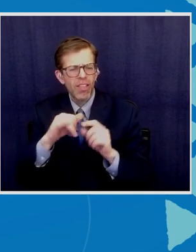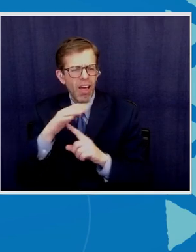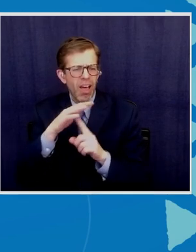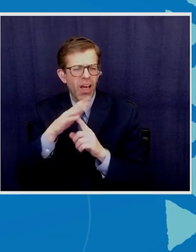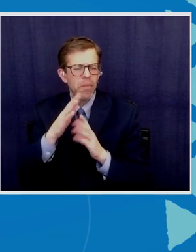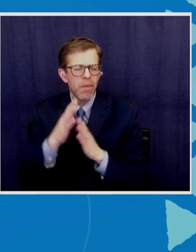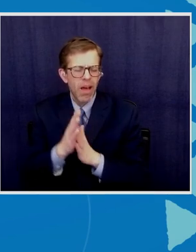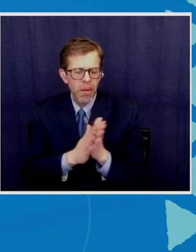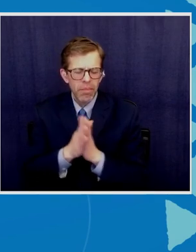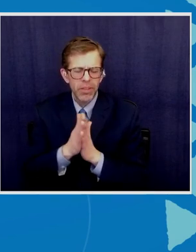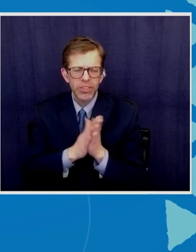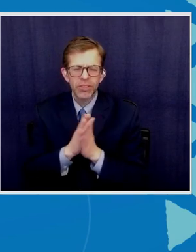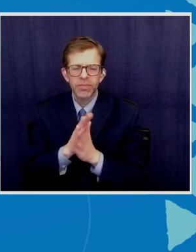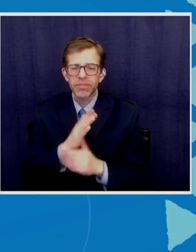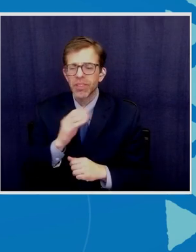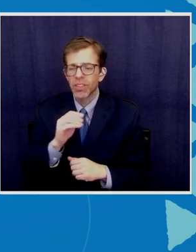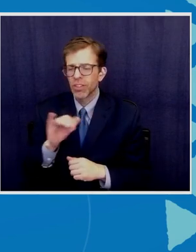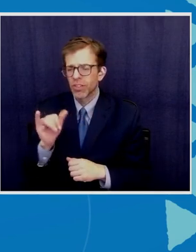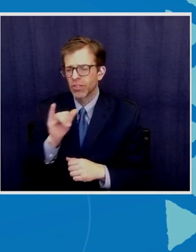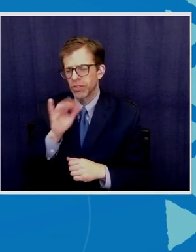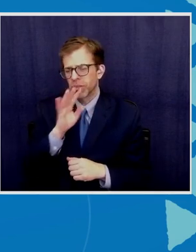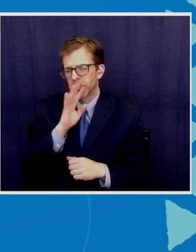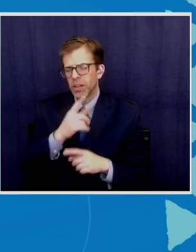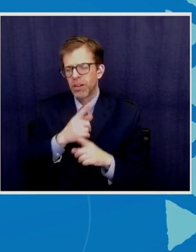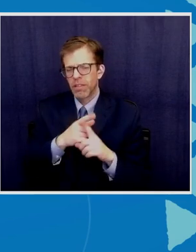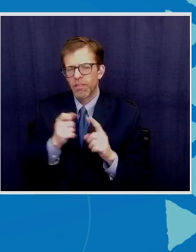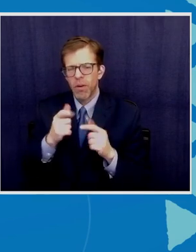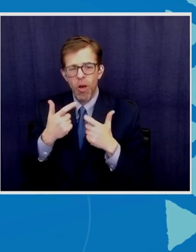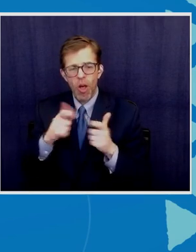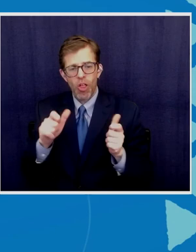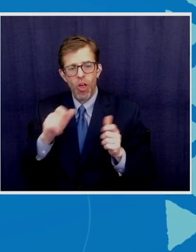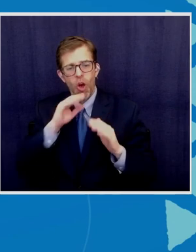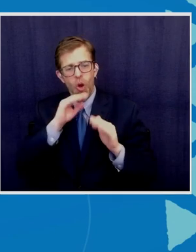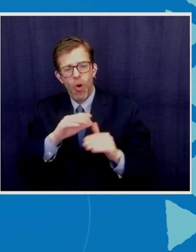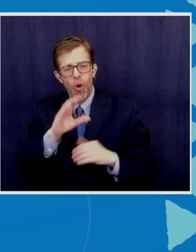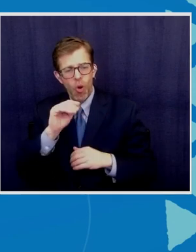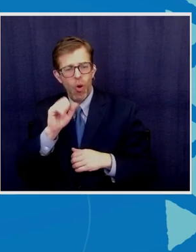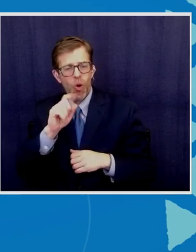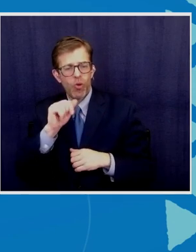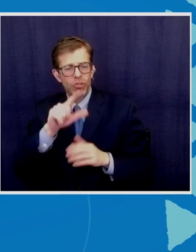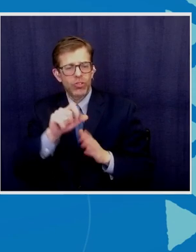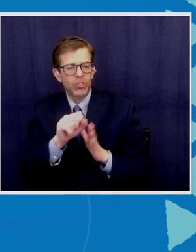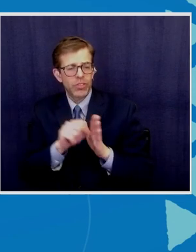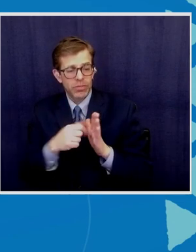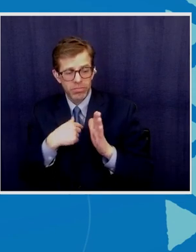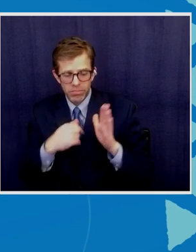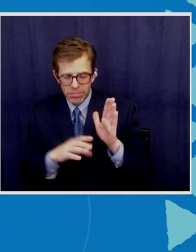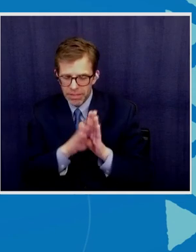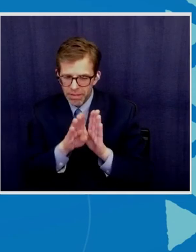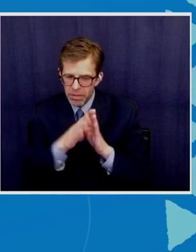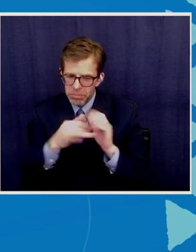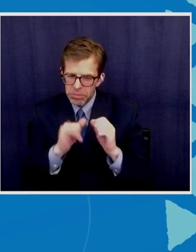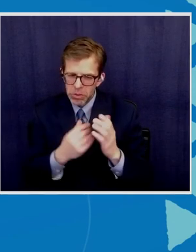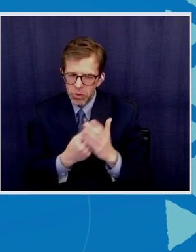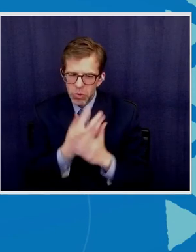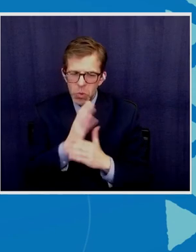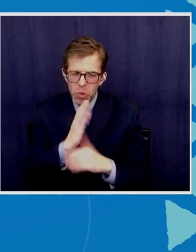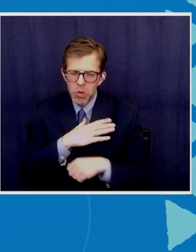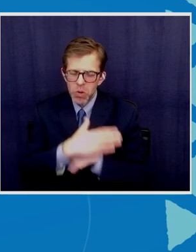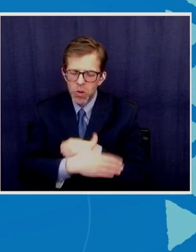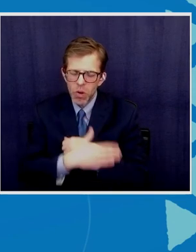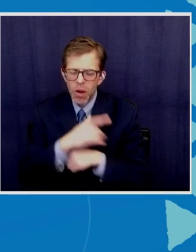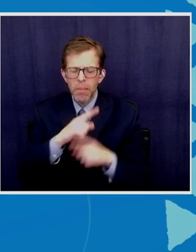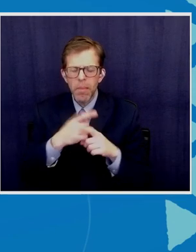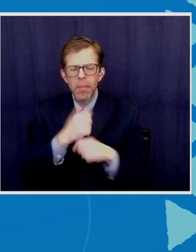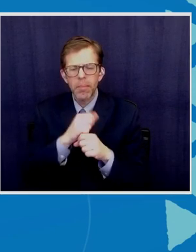speaking also from a large ocean coastal state, a developing state, ensuring that those countries that